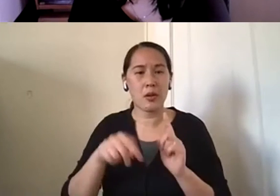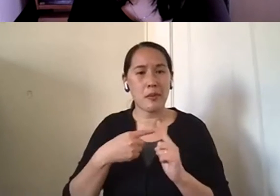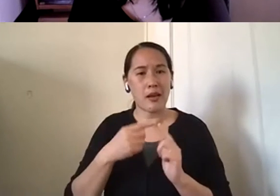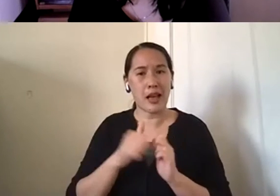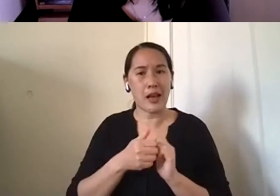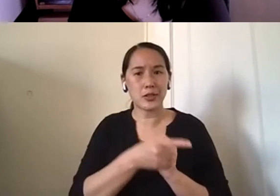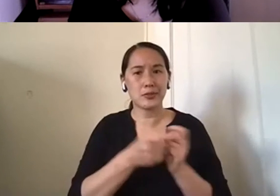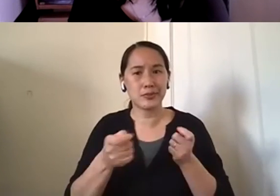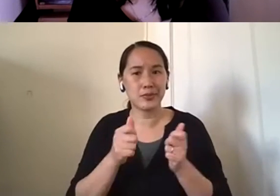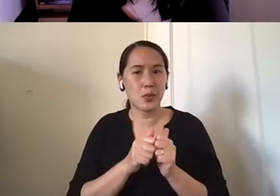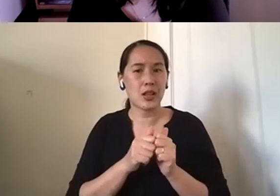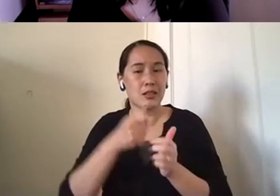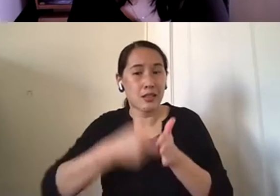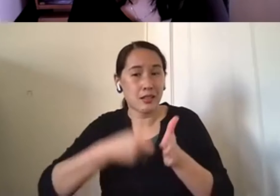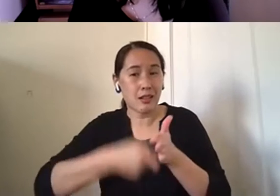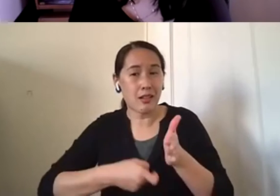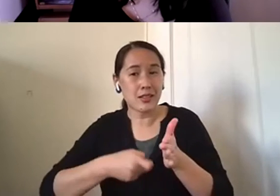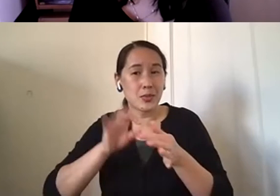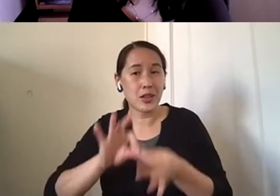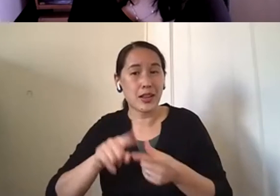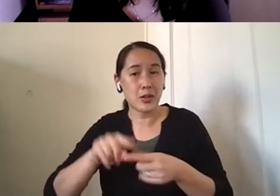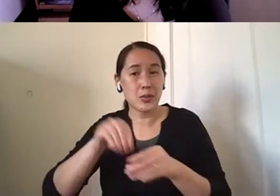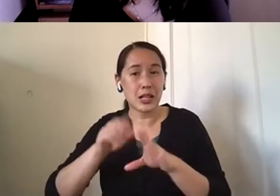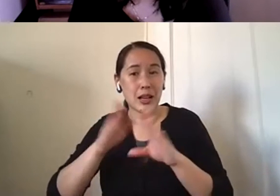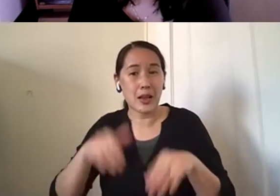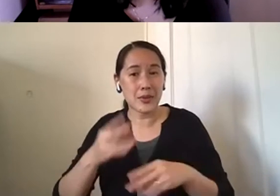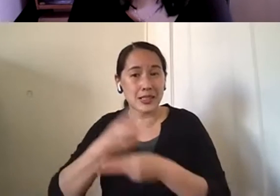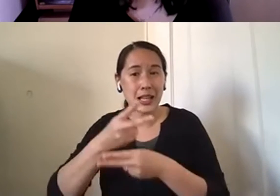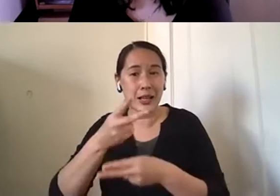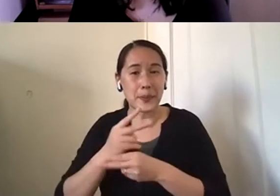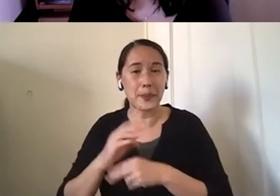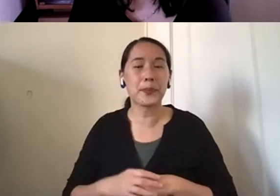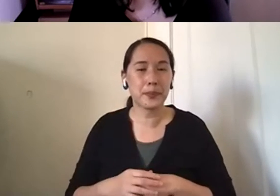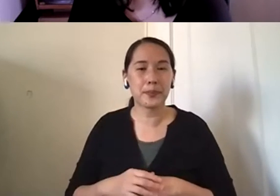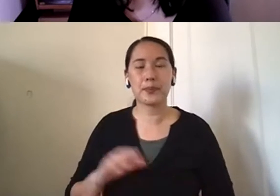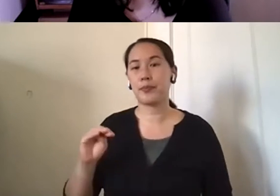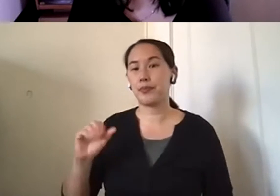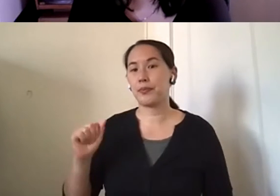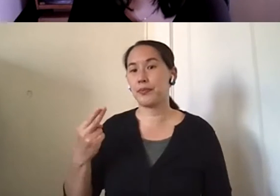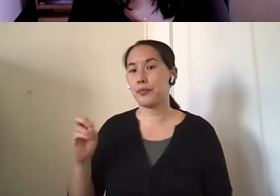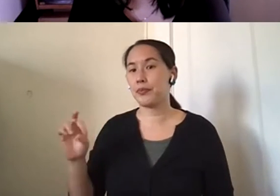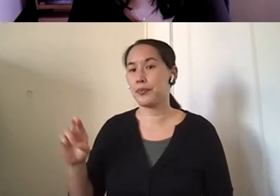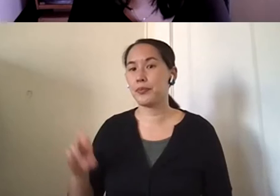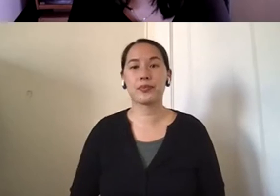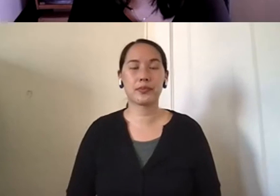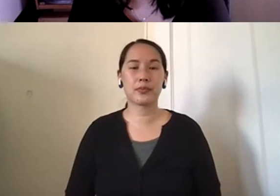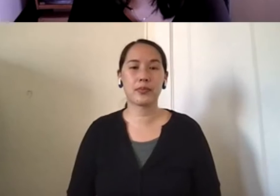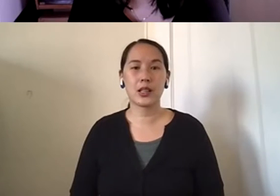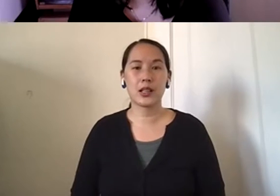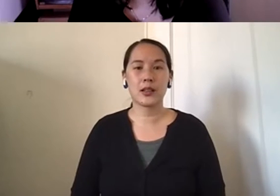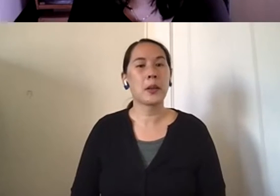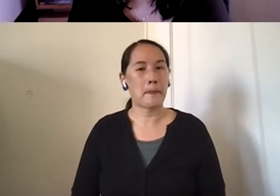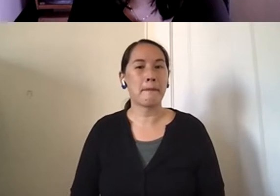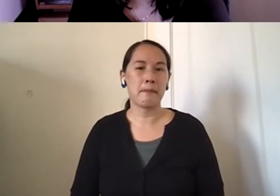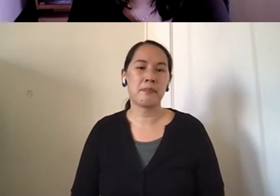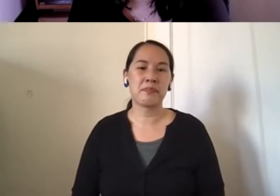um, all of this in home care? Yeah. So, um, it, it, was a lot, I think as